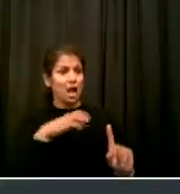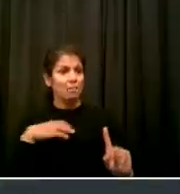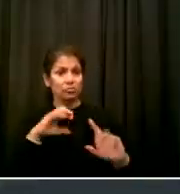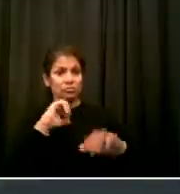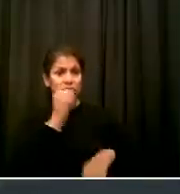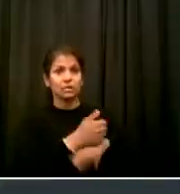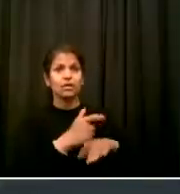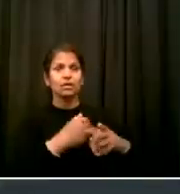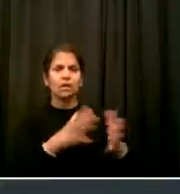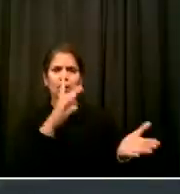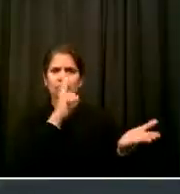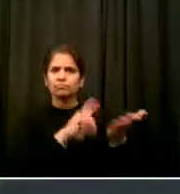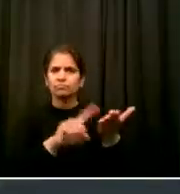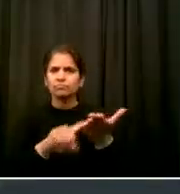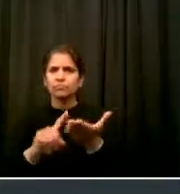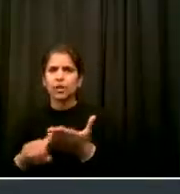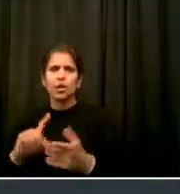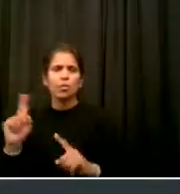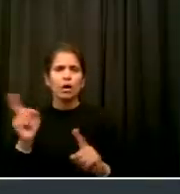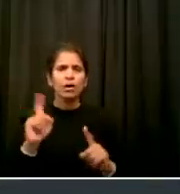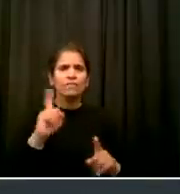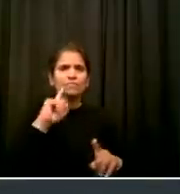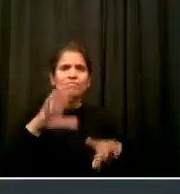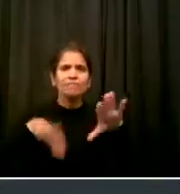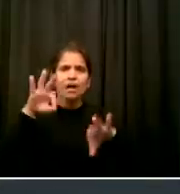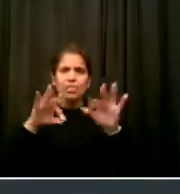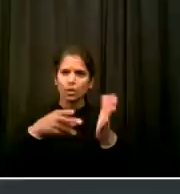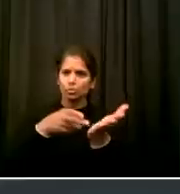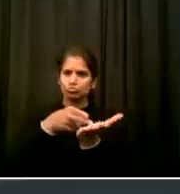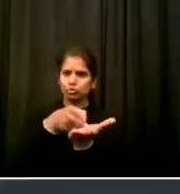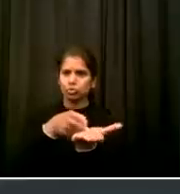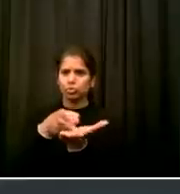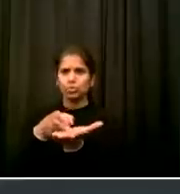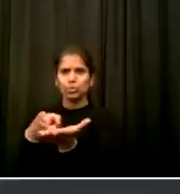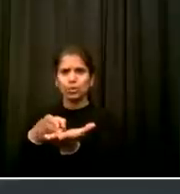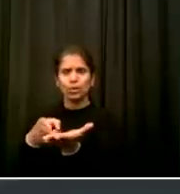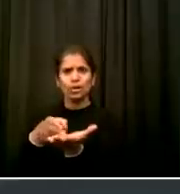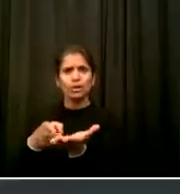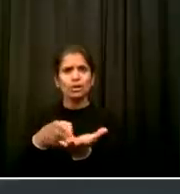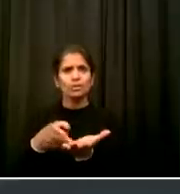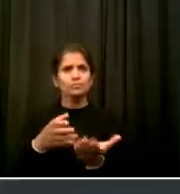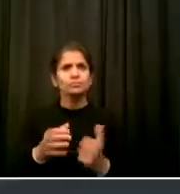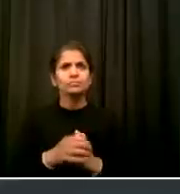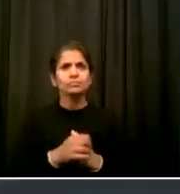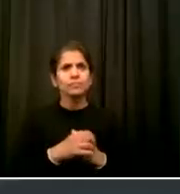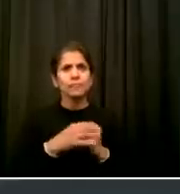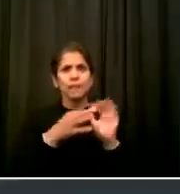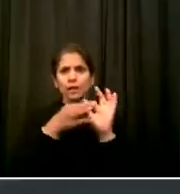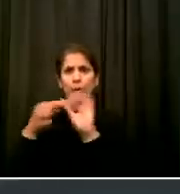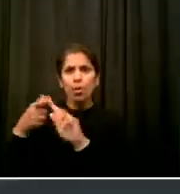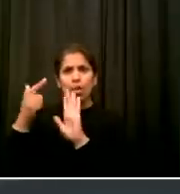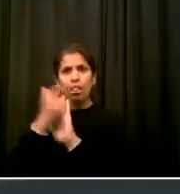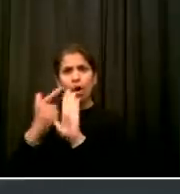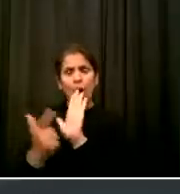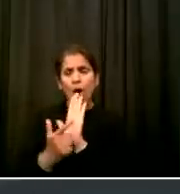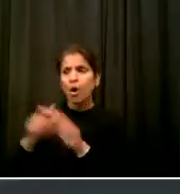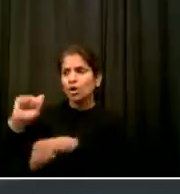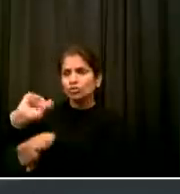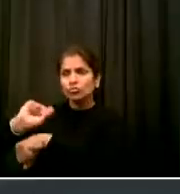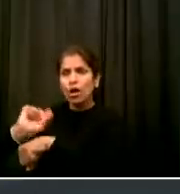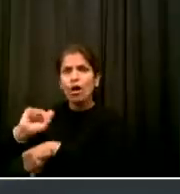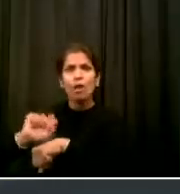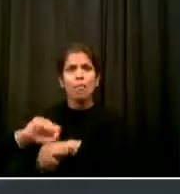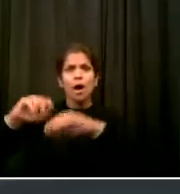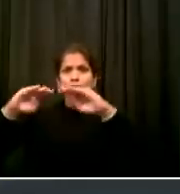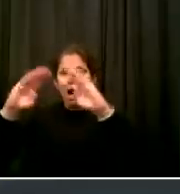plain the truth that even in 2020 To be a person of color means to live a parallel existence with